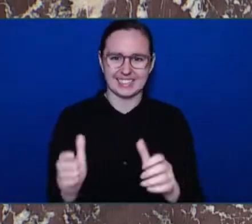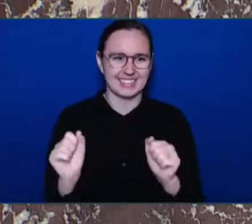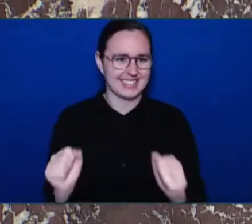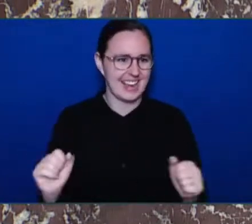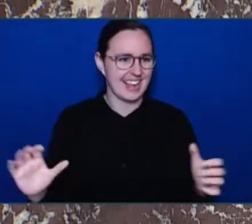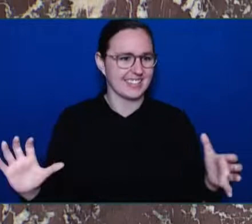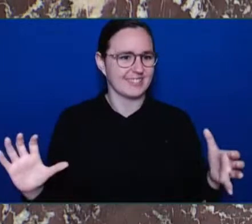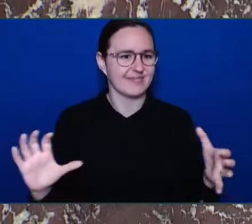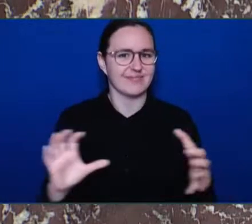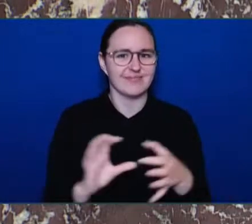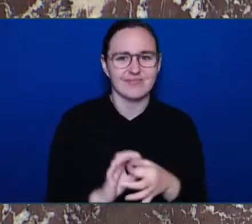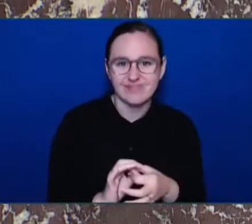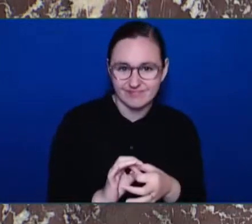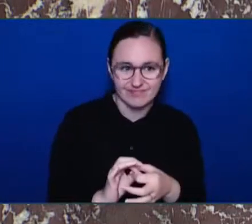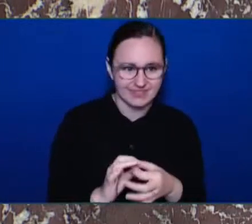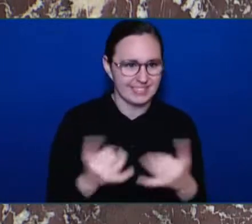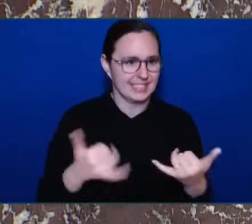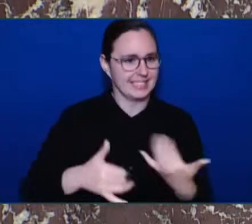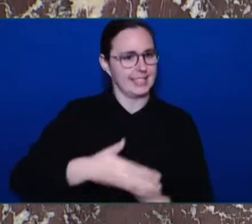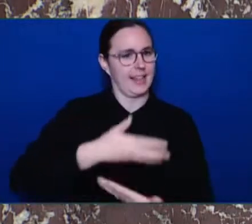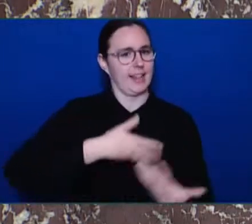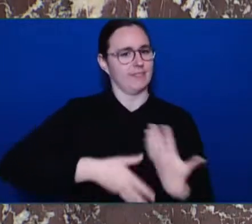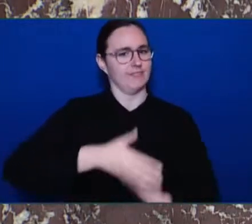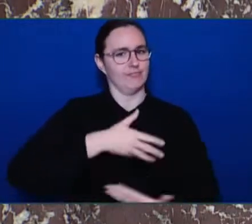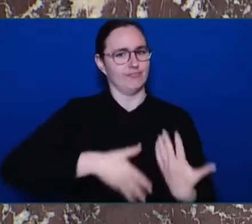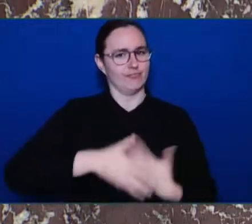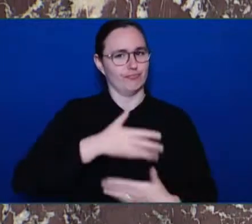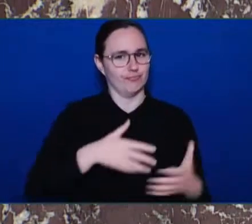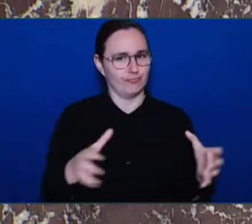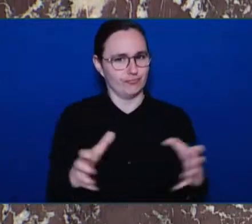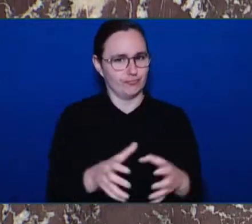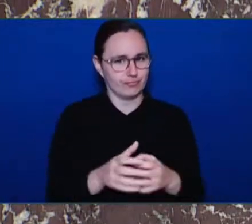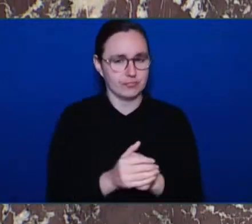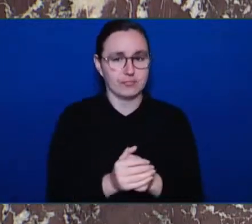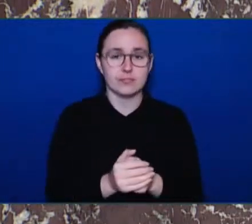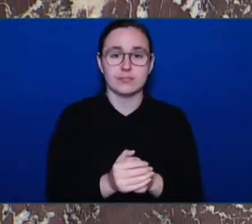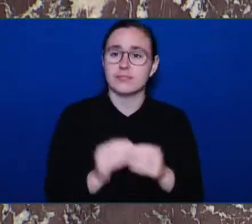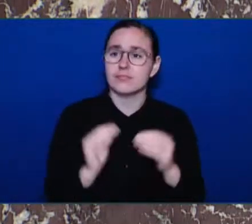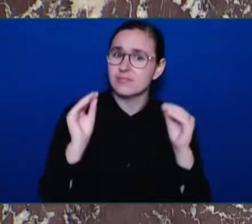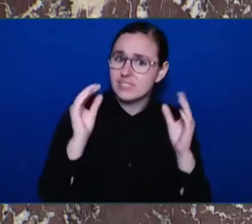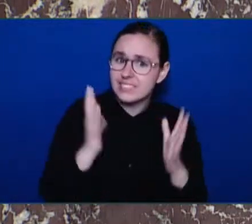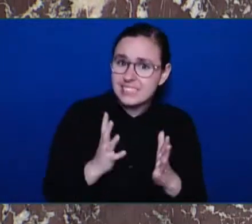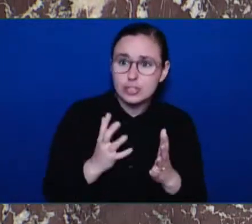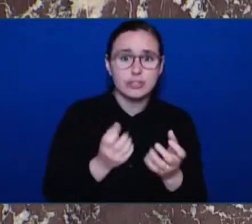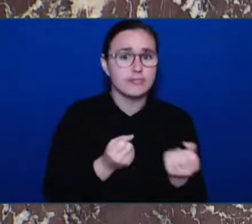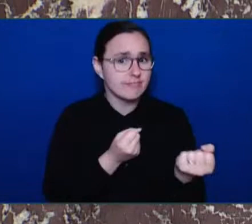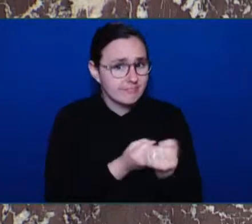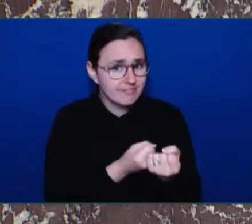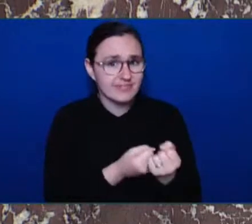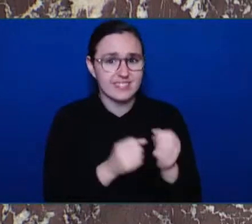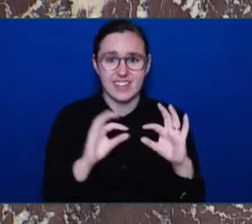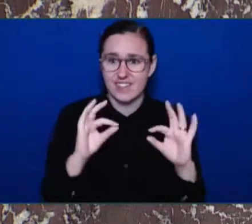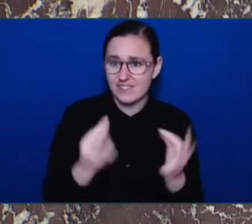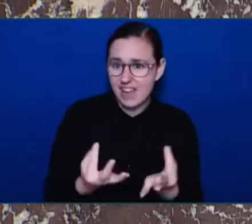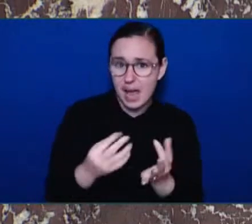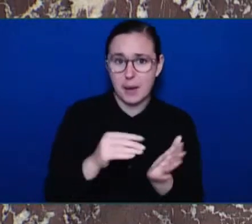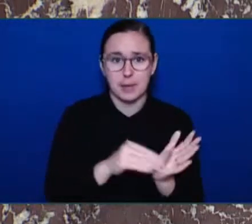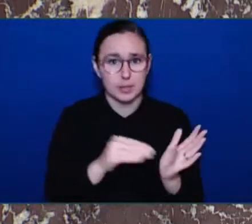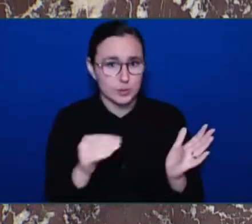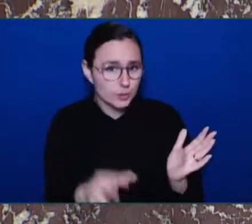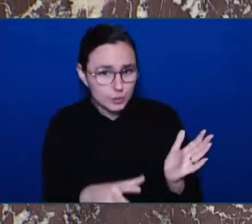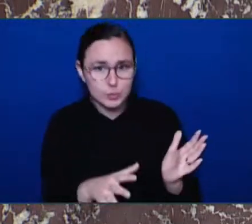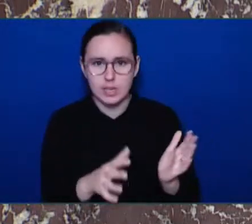students and their families in the transition to virtual learning. When, thankfully, in-class learning resumed, teachers